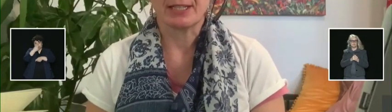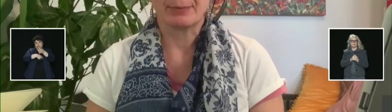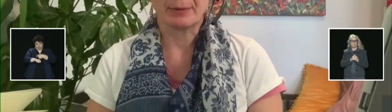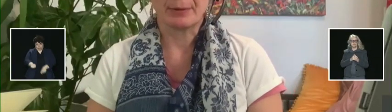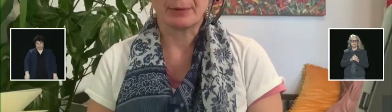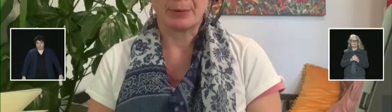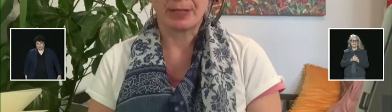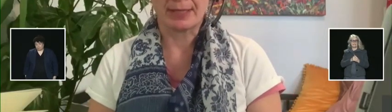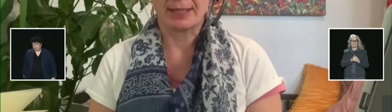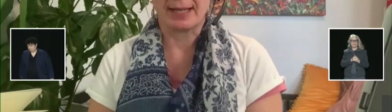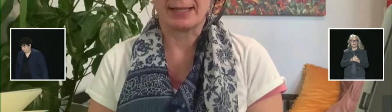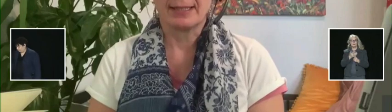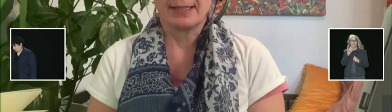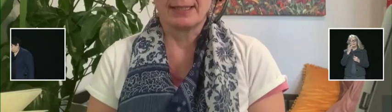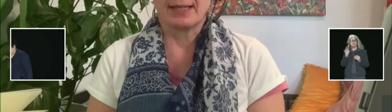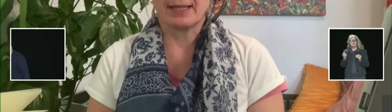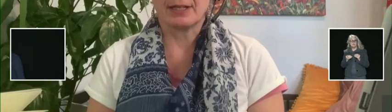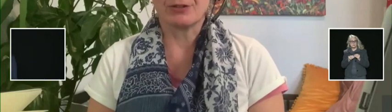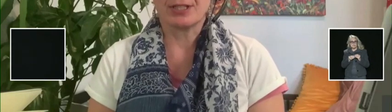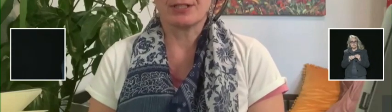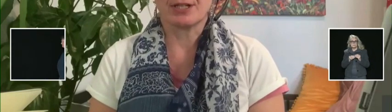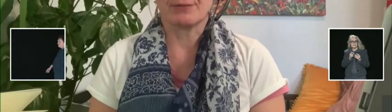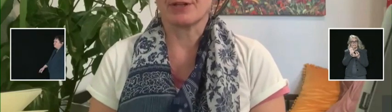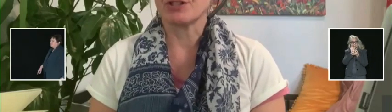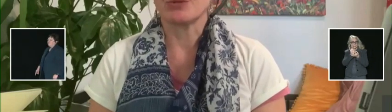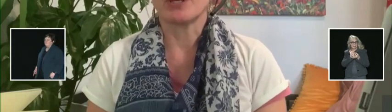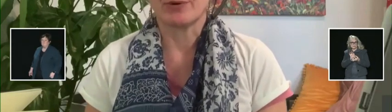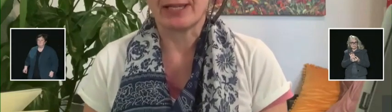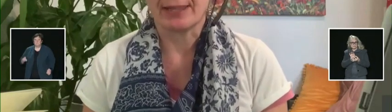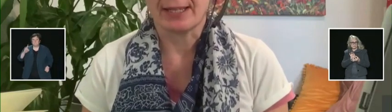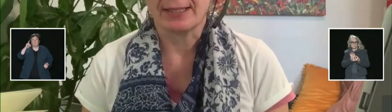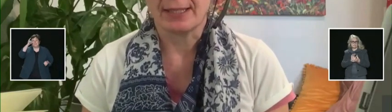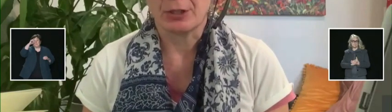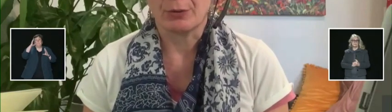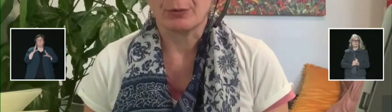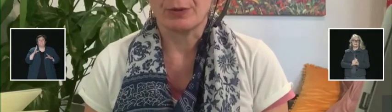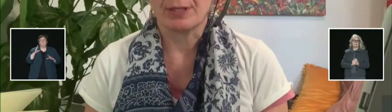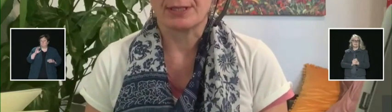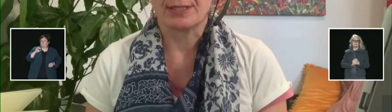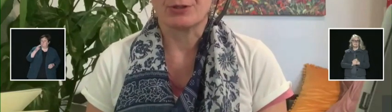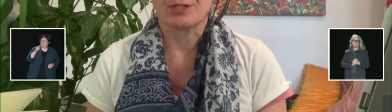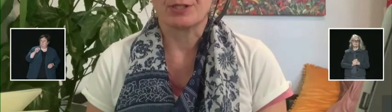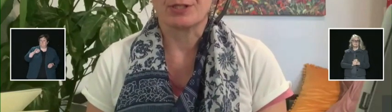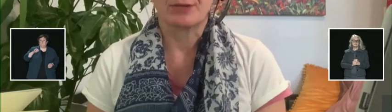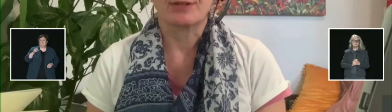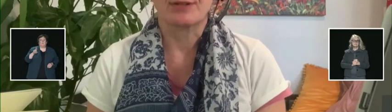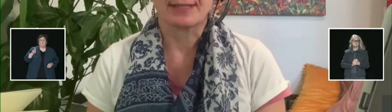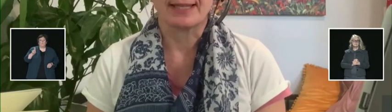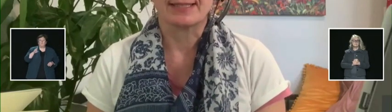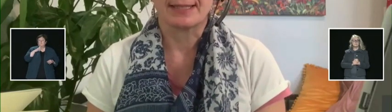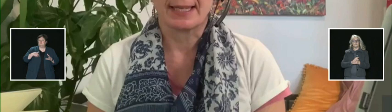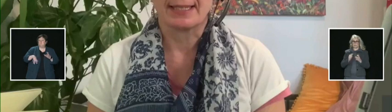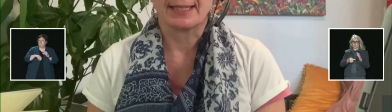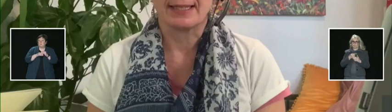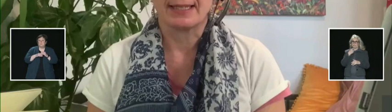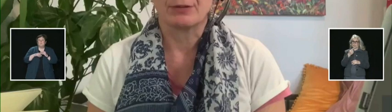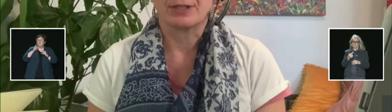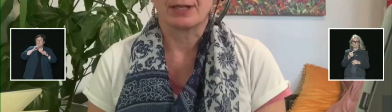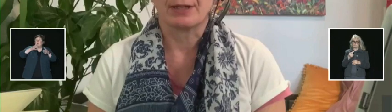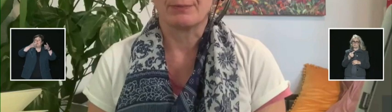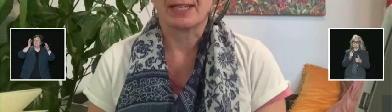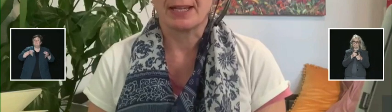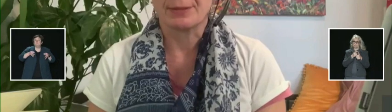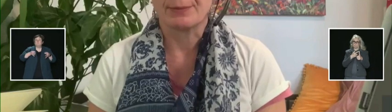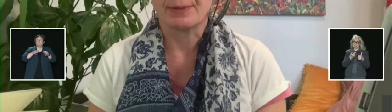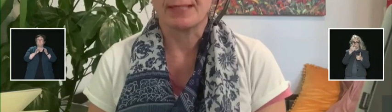Sure, thanks. I might just add a couple points to that. I'll just reiterate that, you know, this decision is being driven on science and